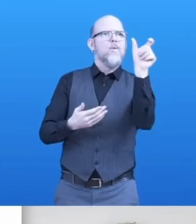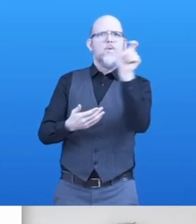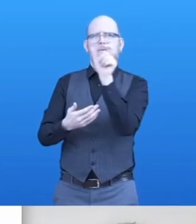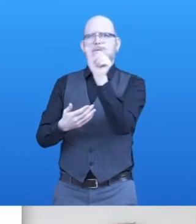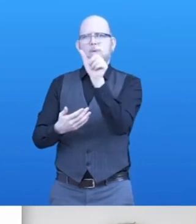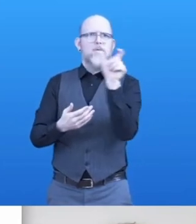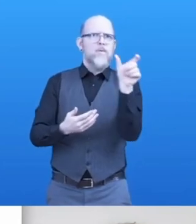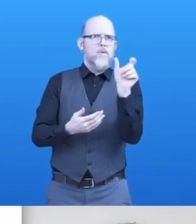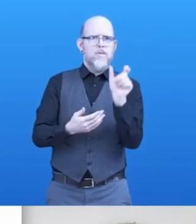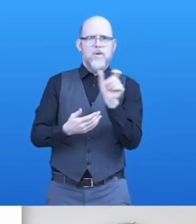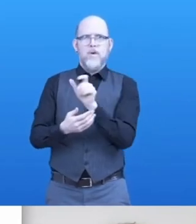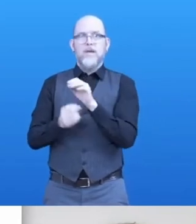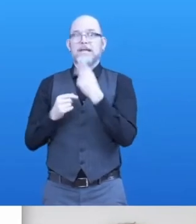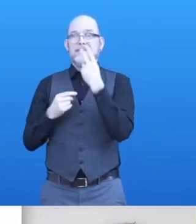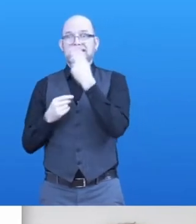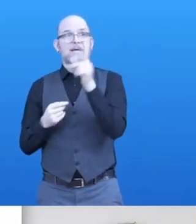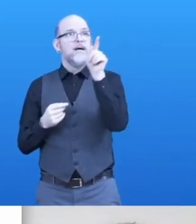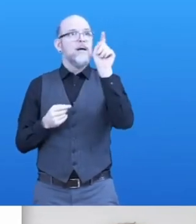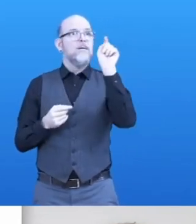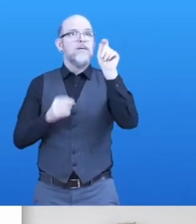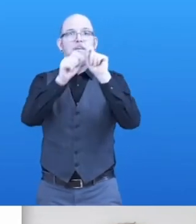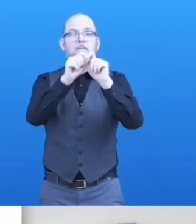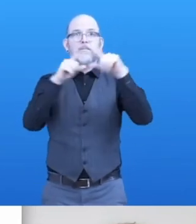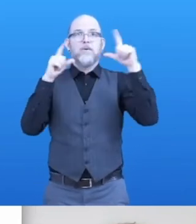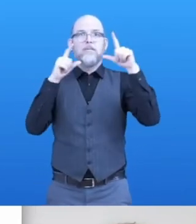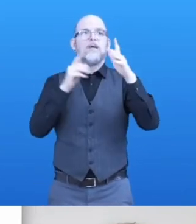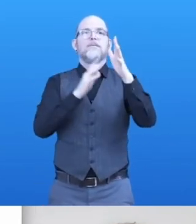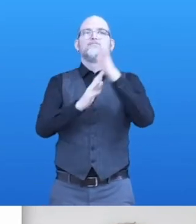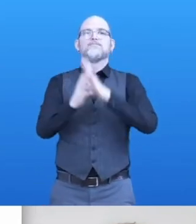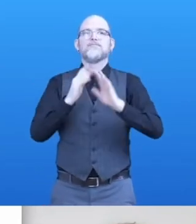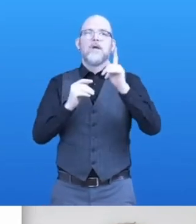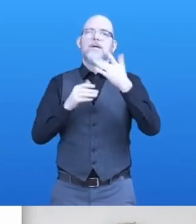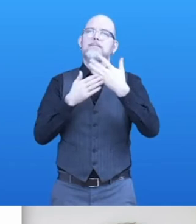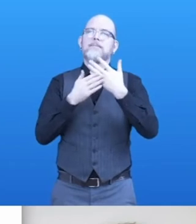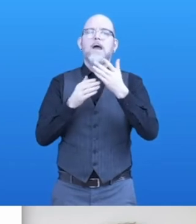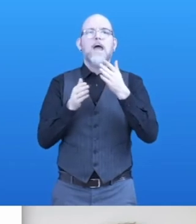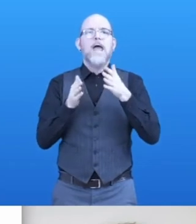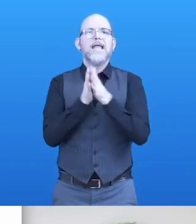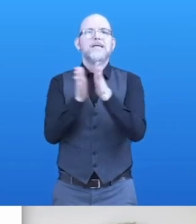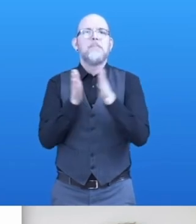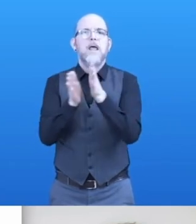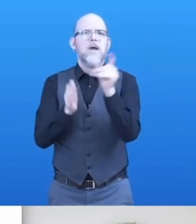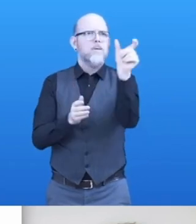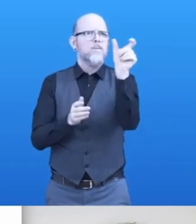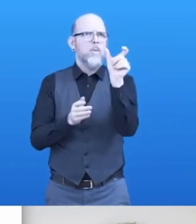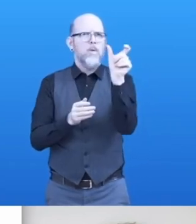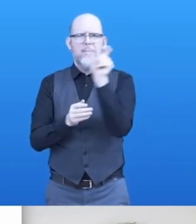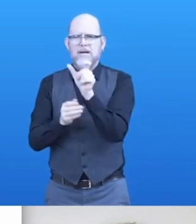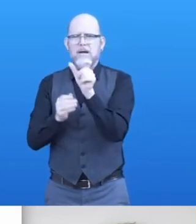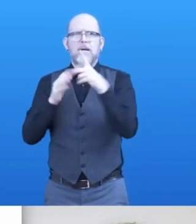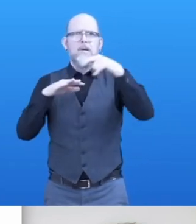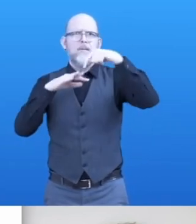in sign language. Let me show you. You see a normal website with, in this case, medical information.